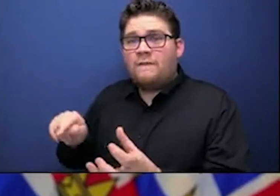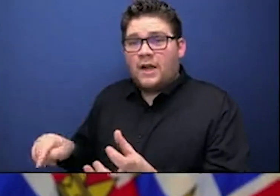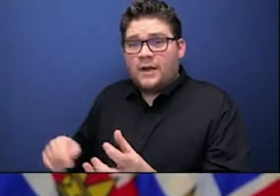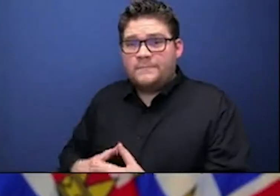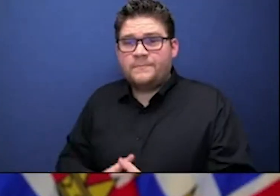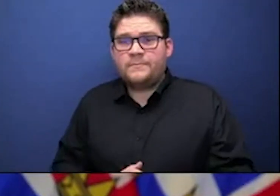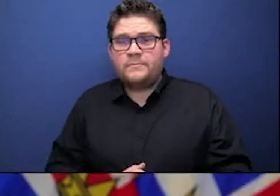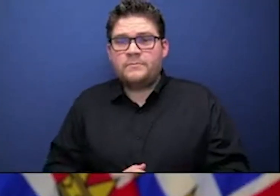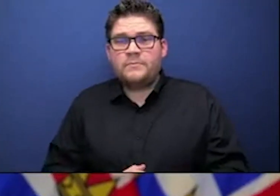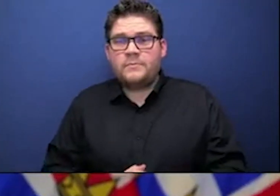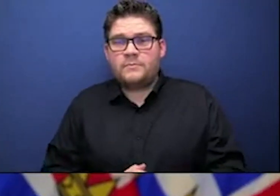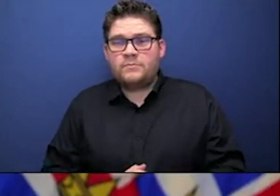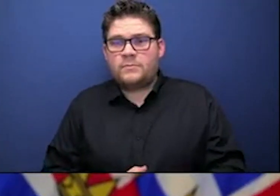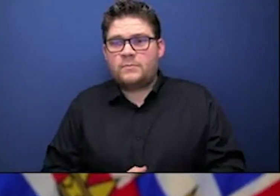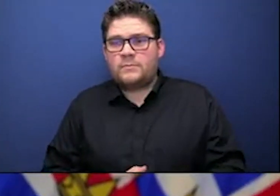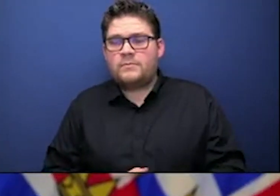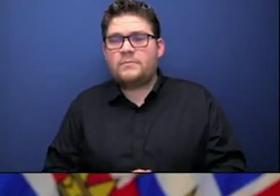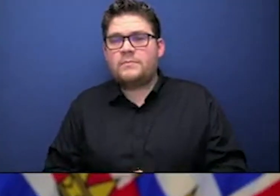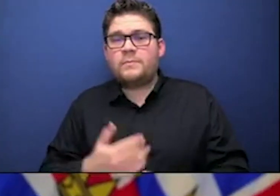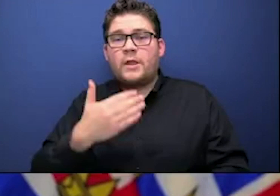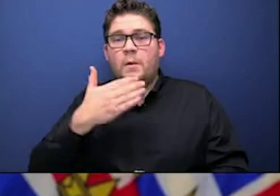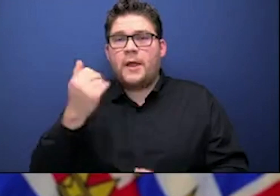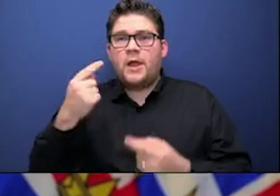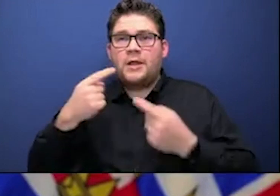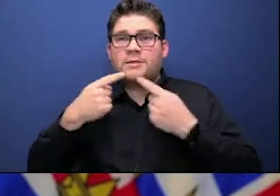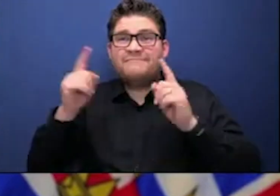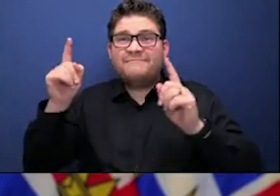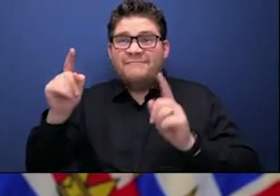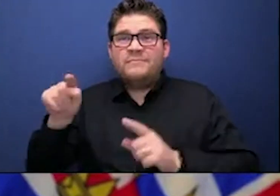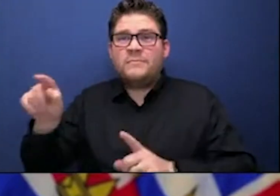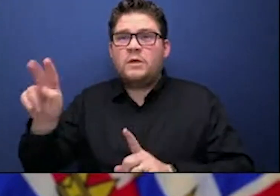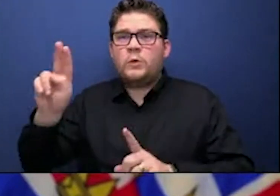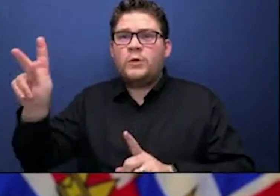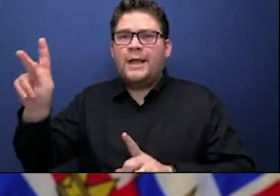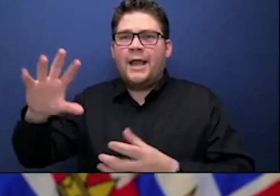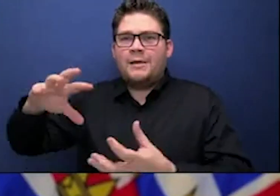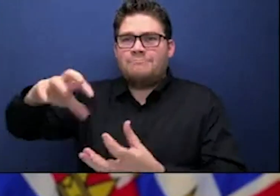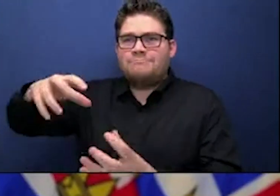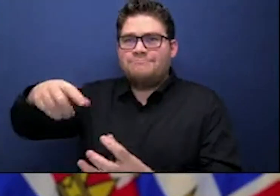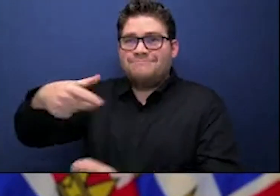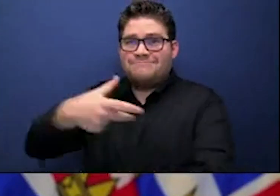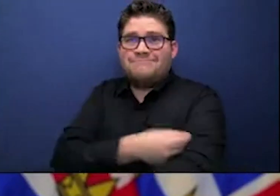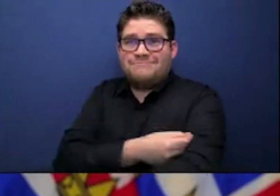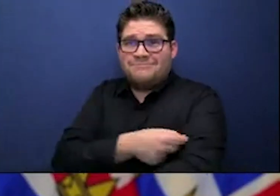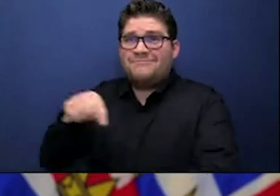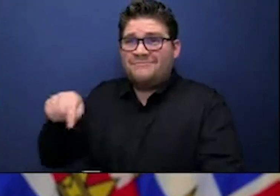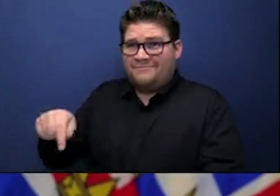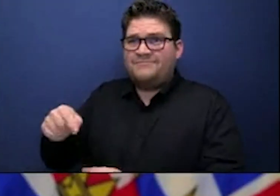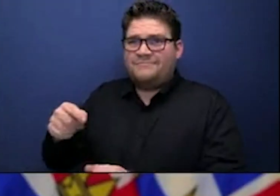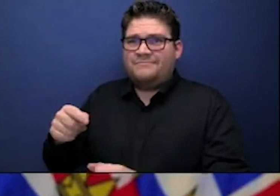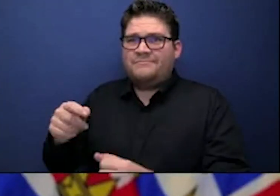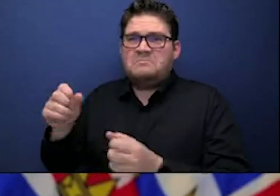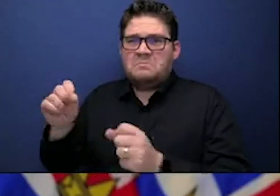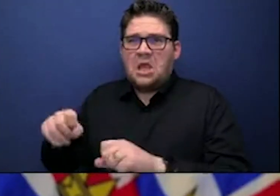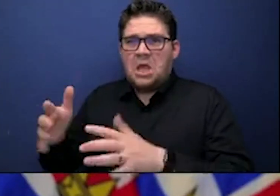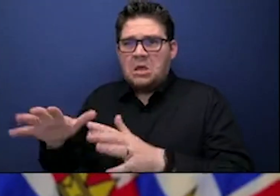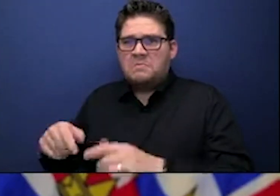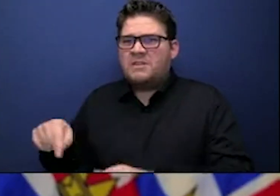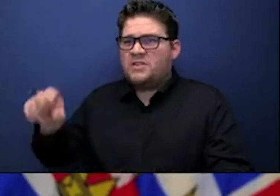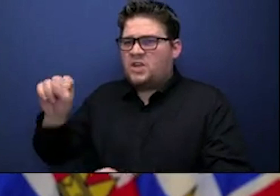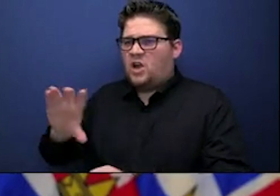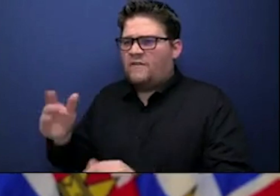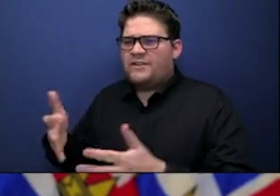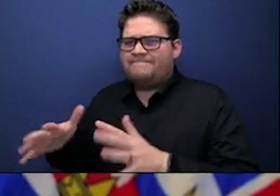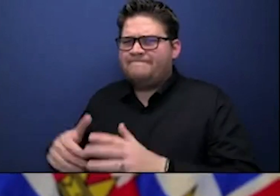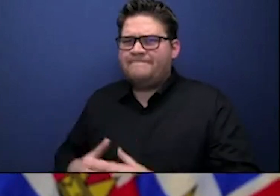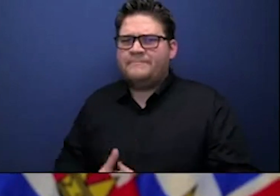immunization who makes those decisions for Canada on who the vaccine should be used in. And we're watching that, of course, very